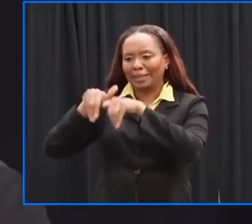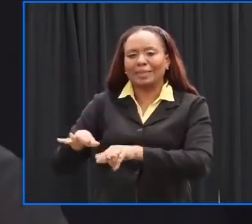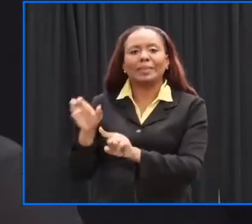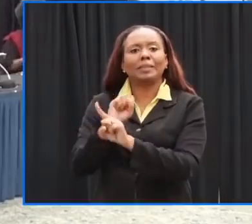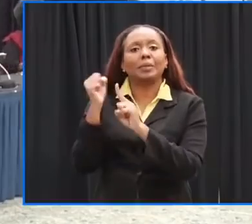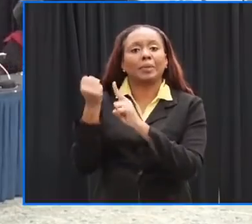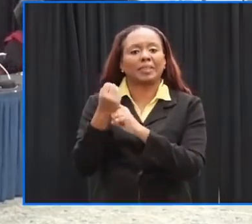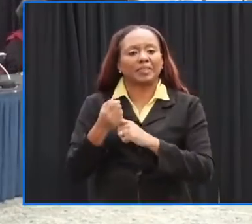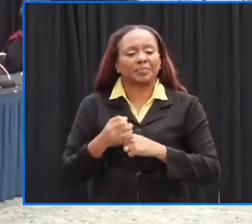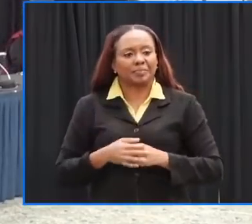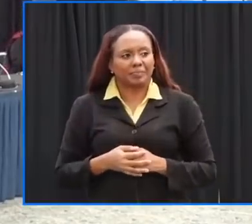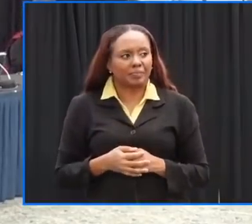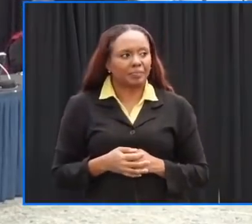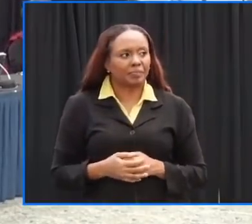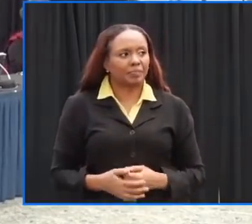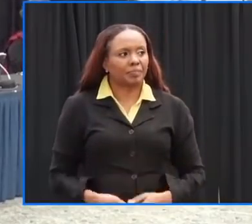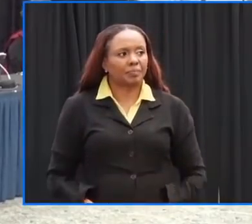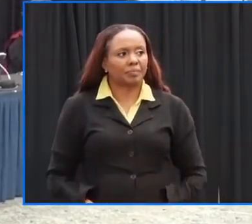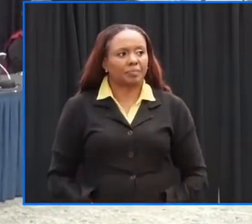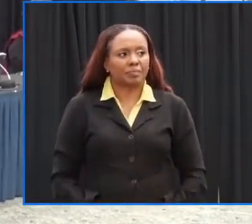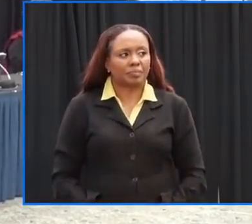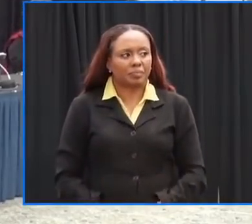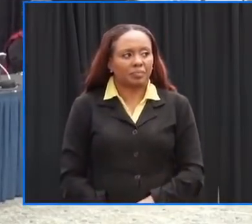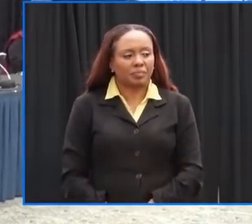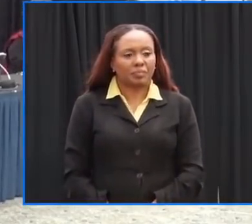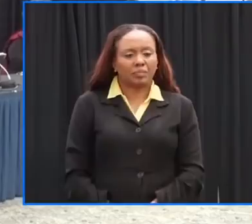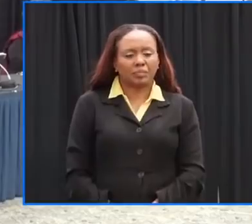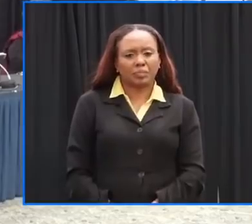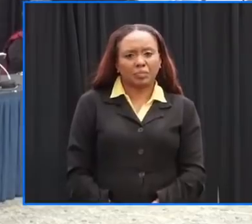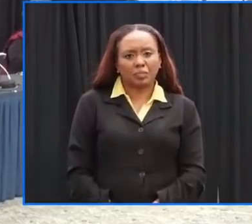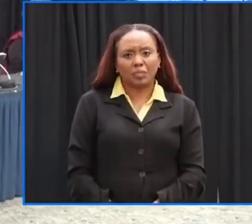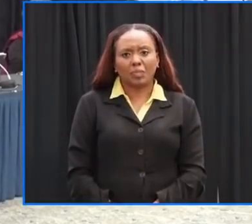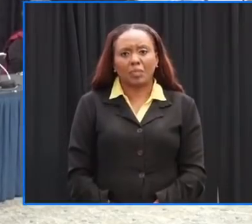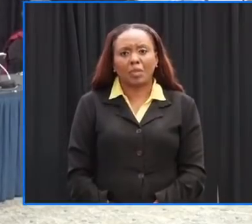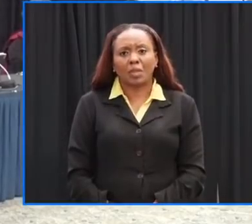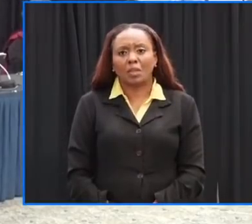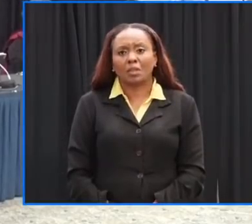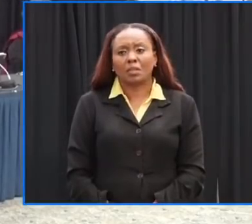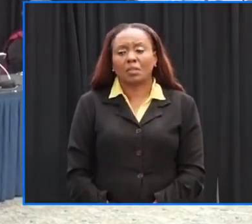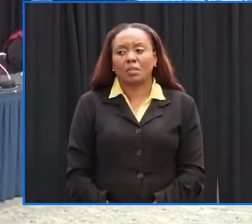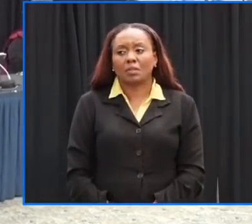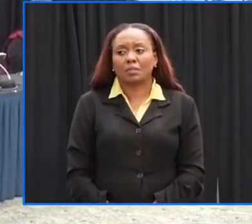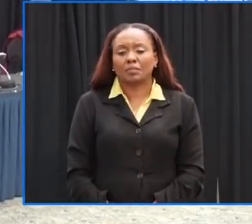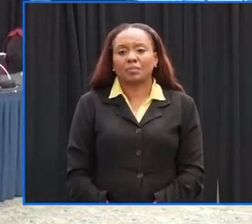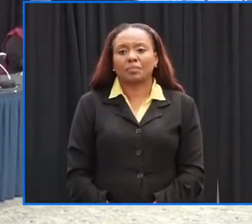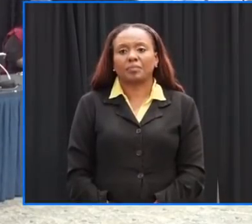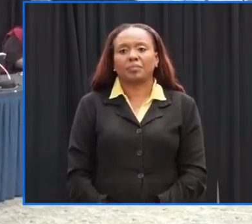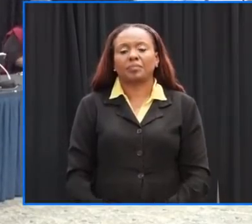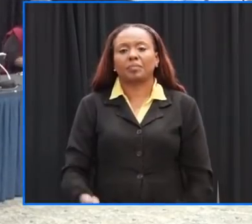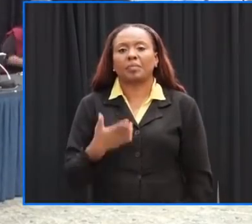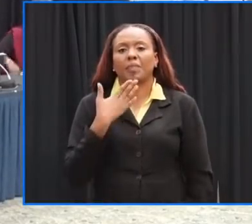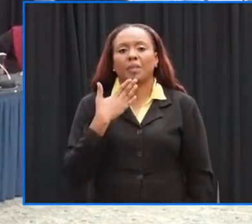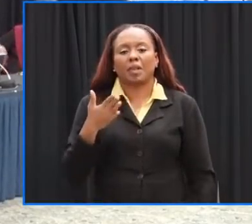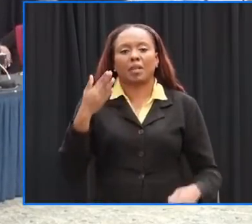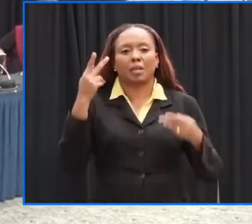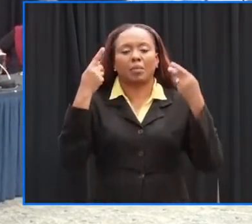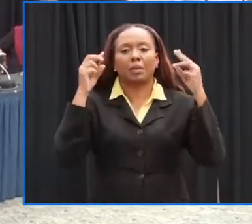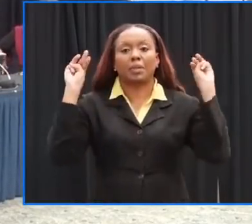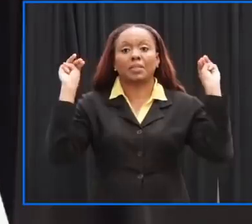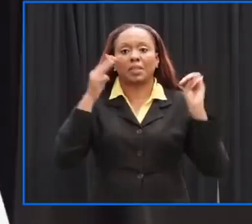thank you very much prime minister